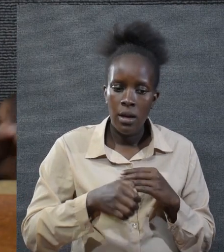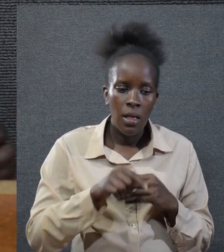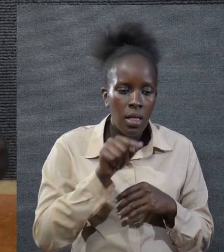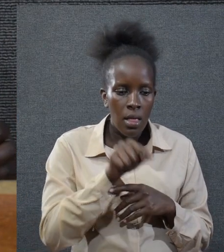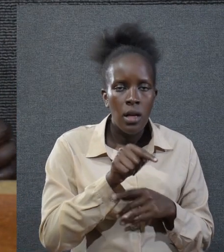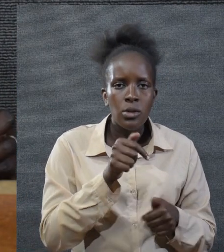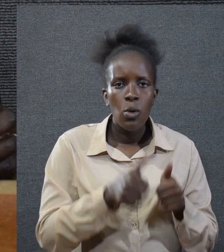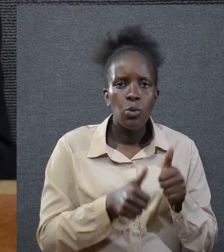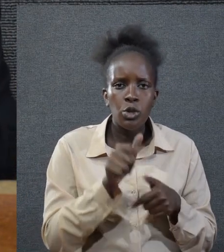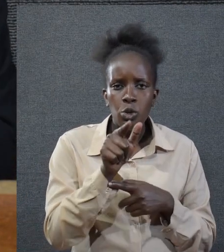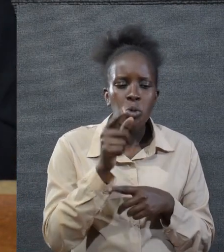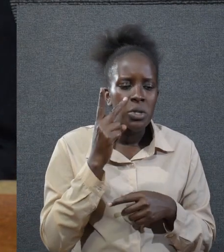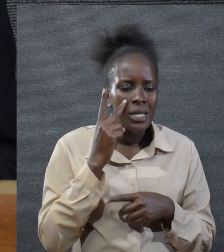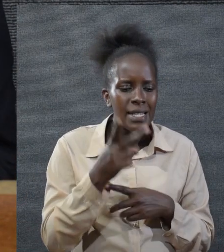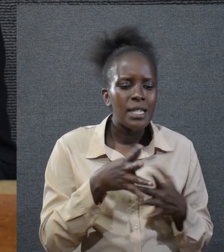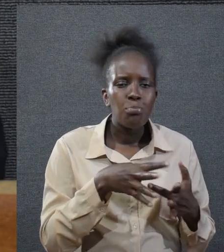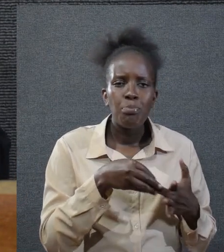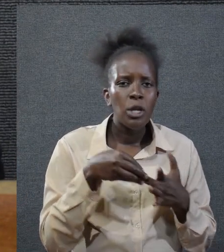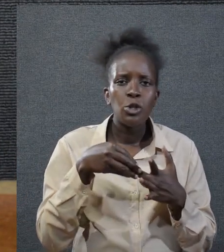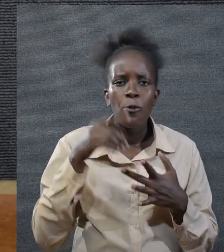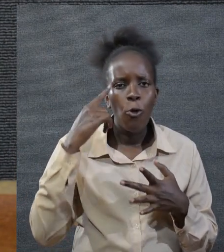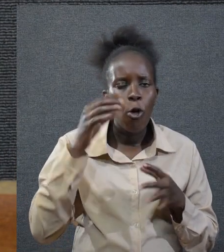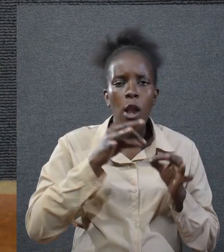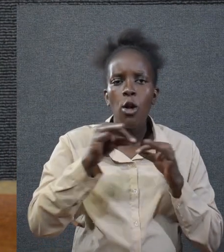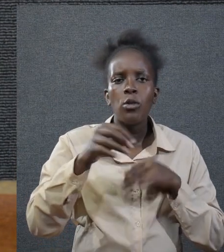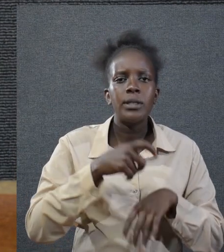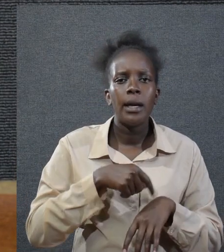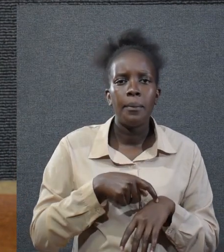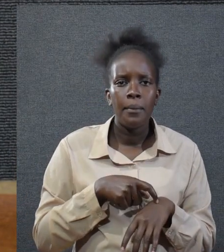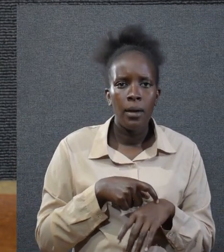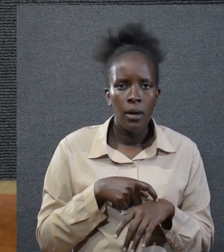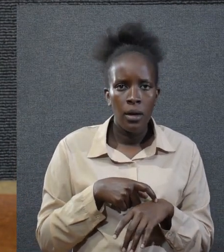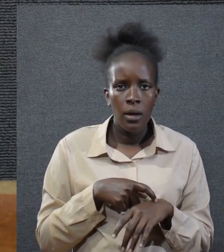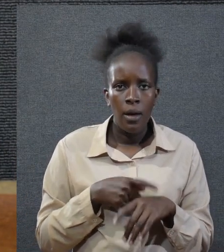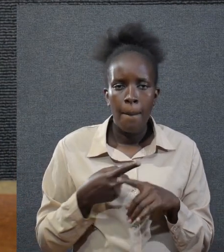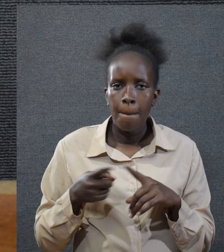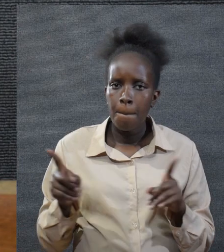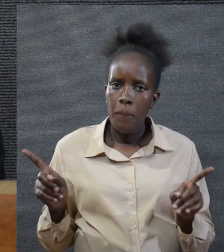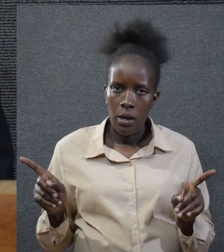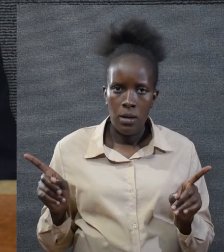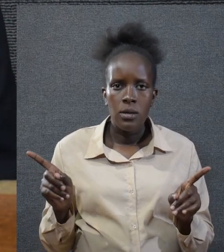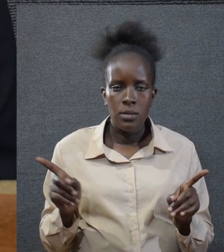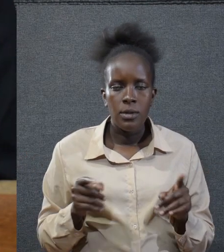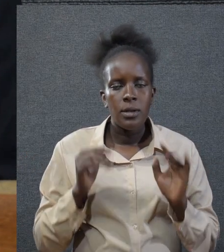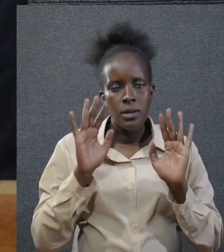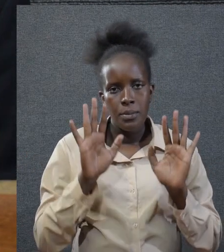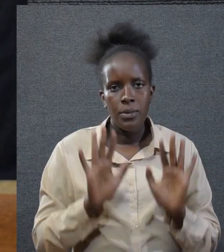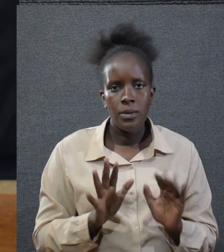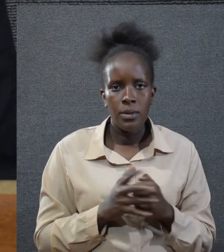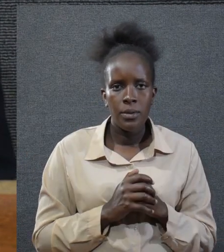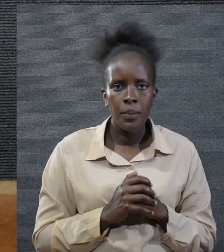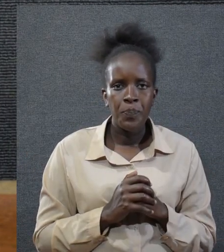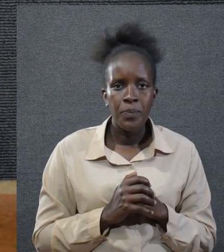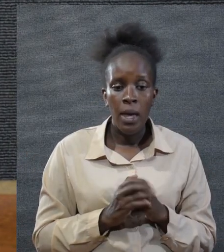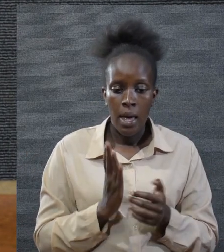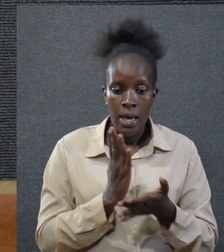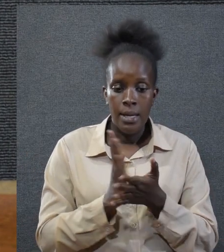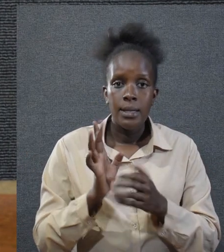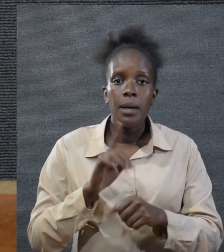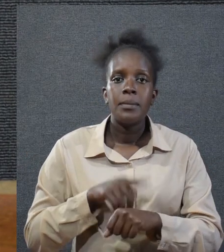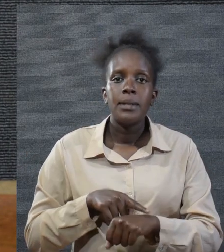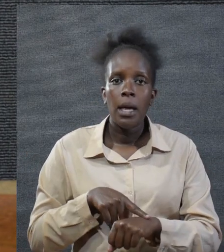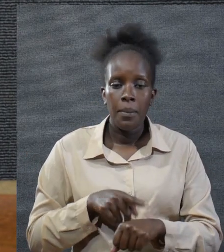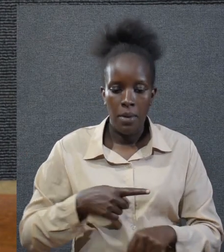you are ending that thing that you have treasured for so long but it is important